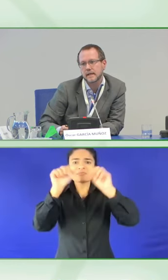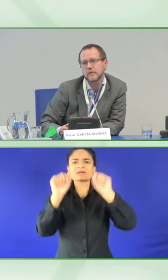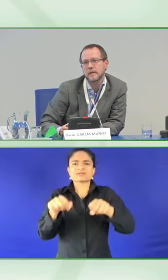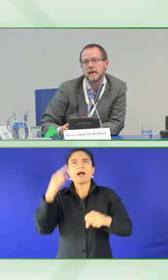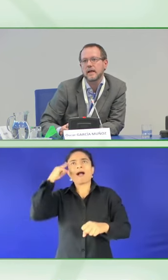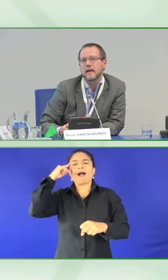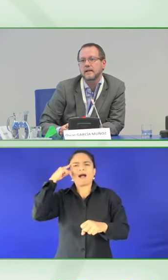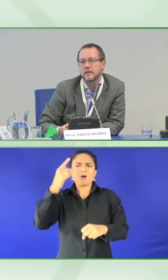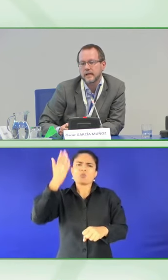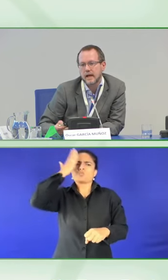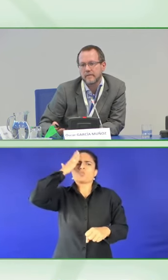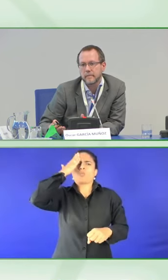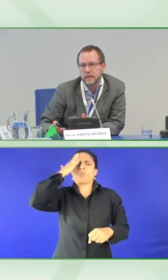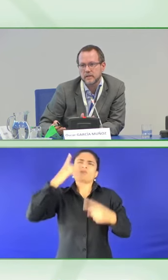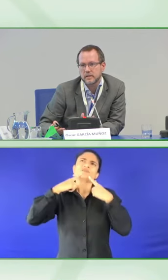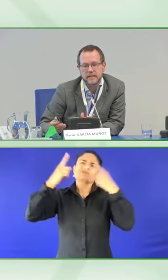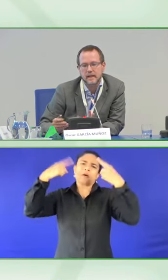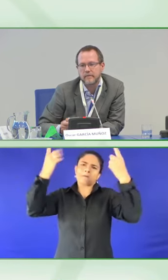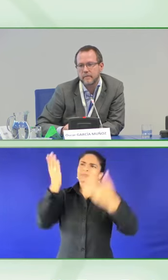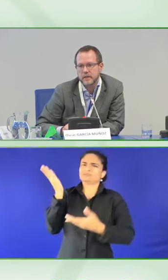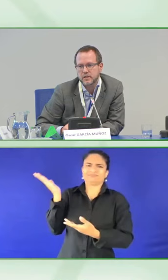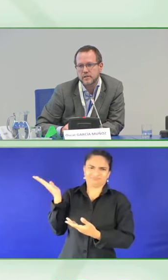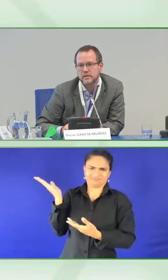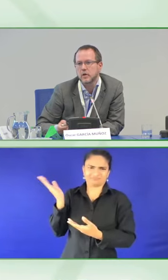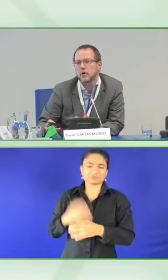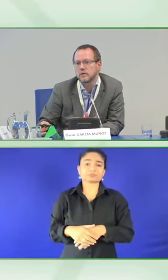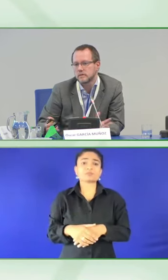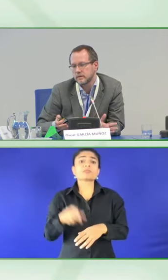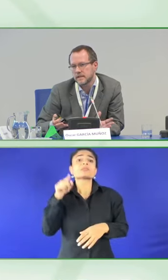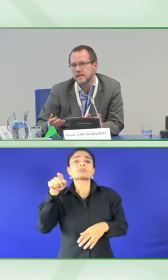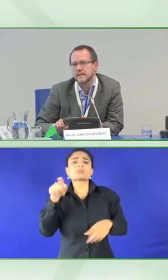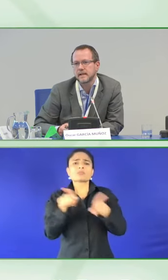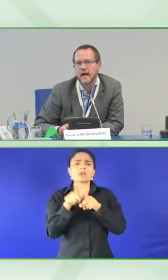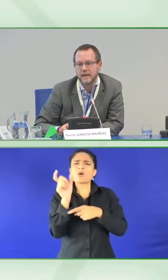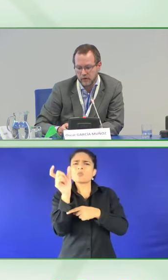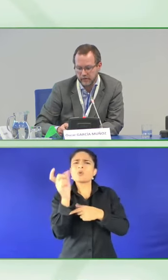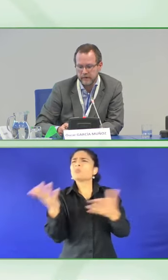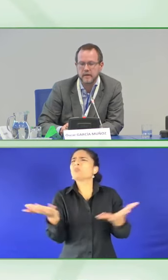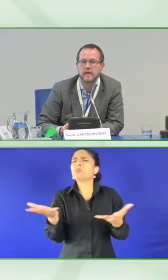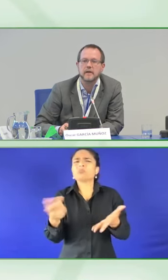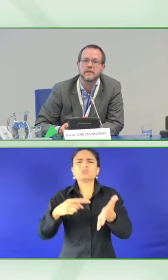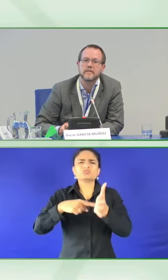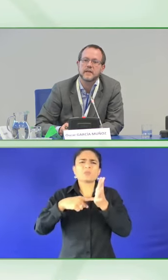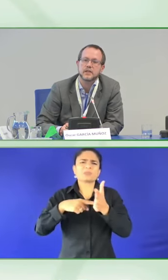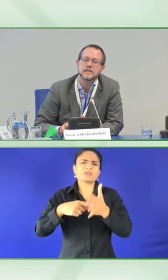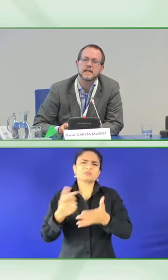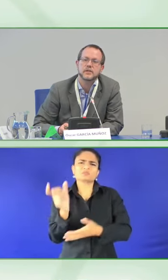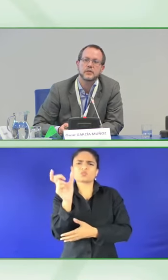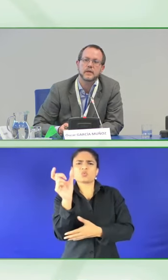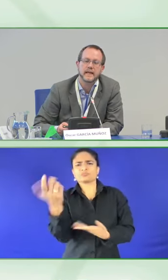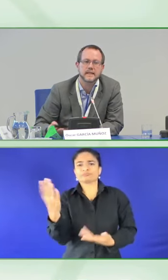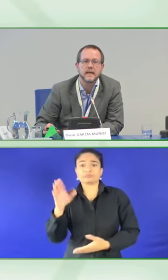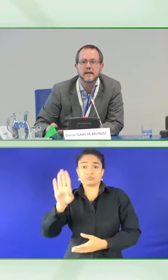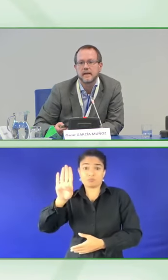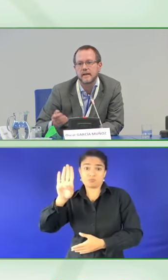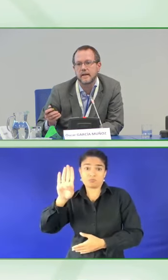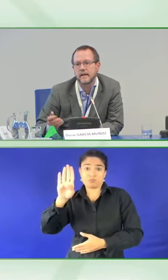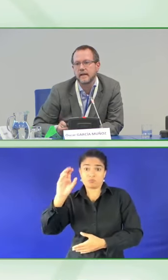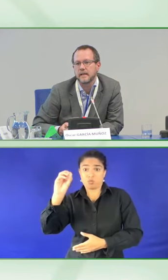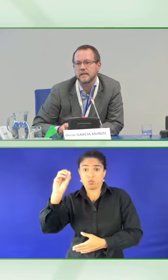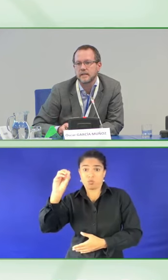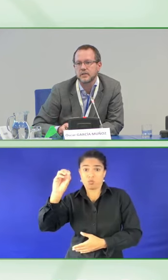And the second one doesn't have a picture. So this is the kind of definitions that you get